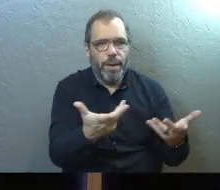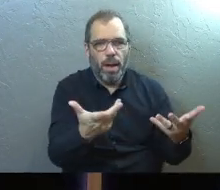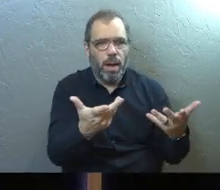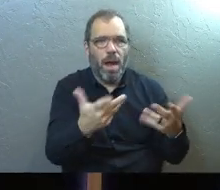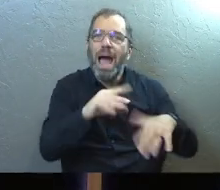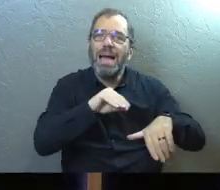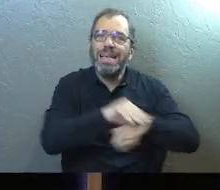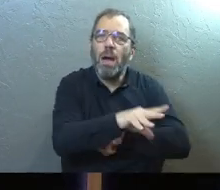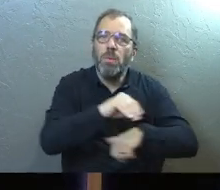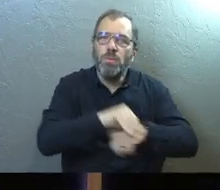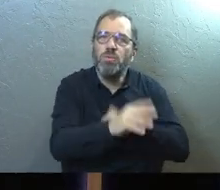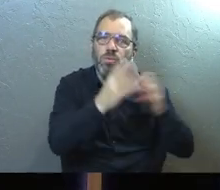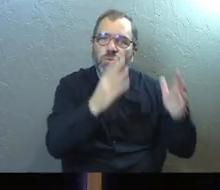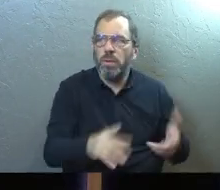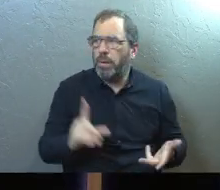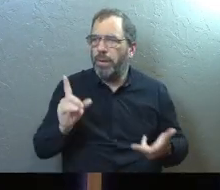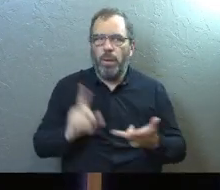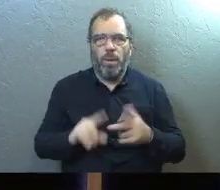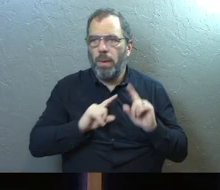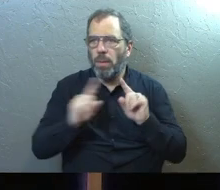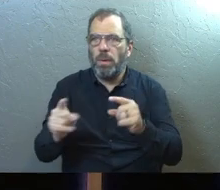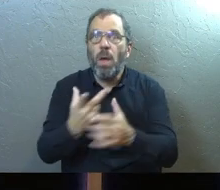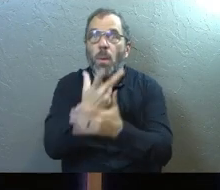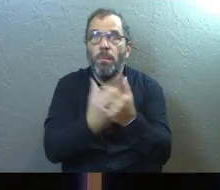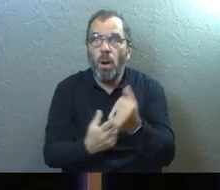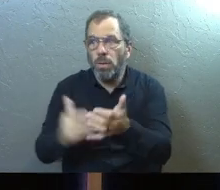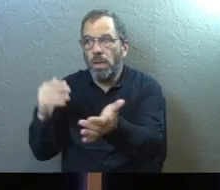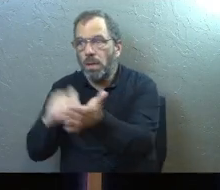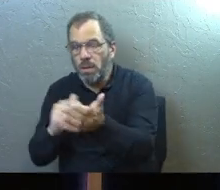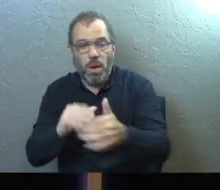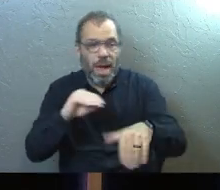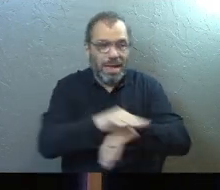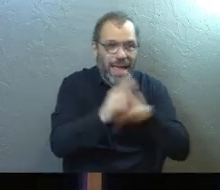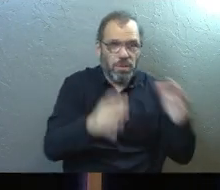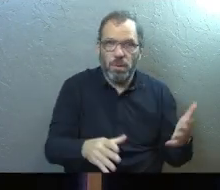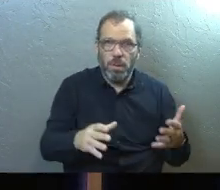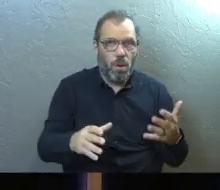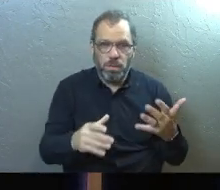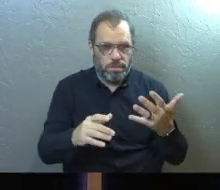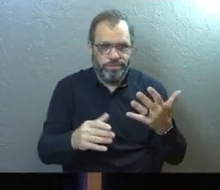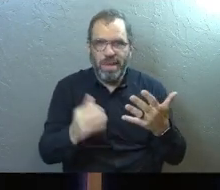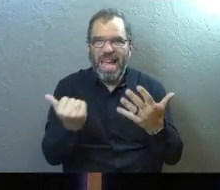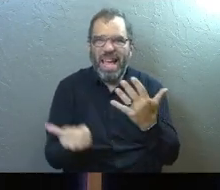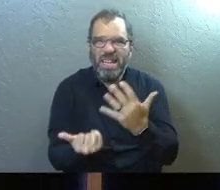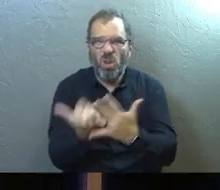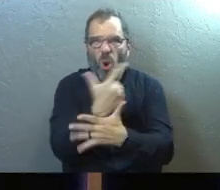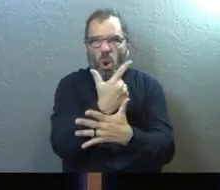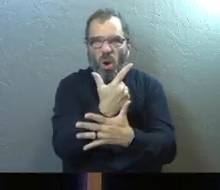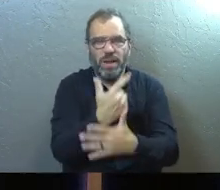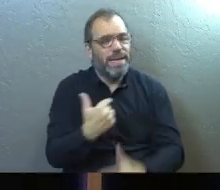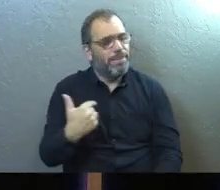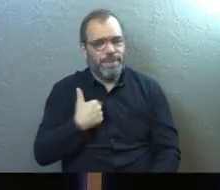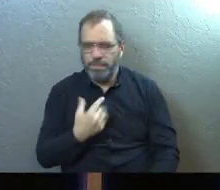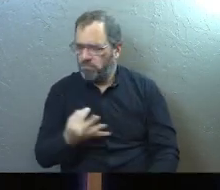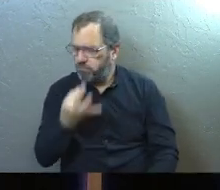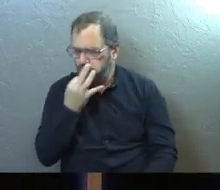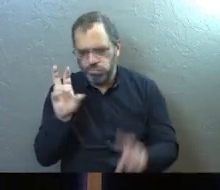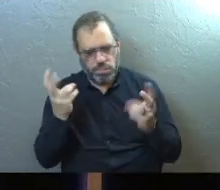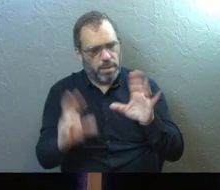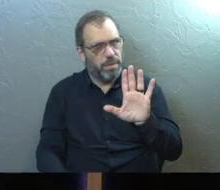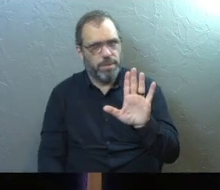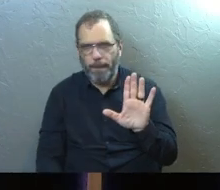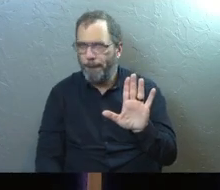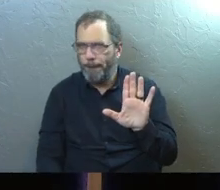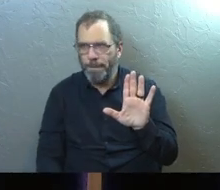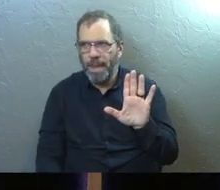a counselor, or maybe you need to see both. It's all the above. I am not an expert on this topic. topic.